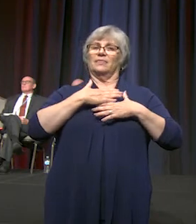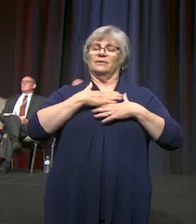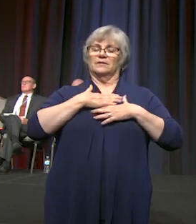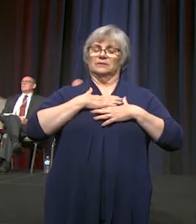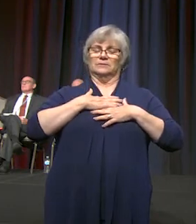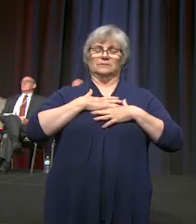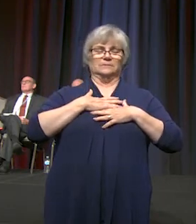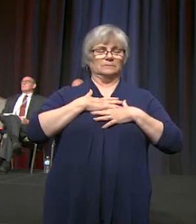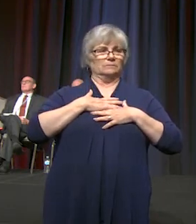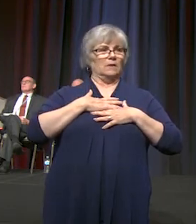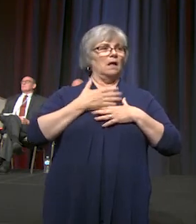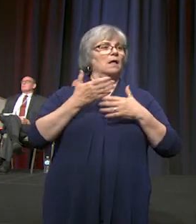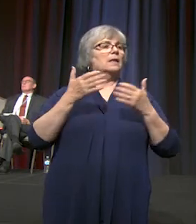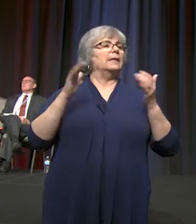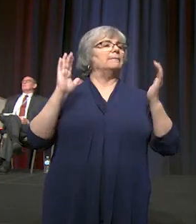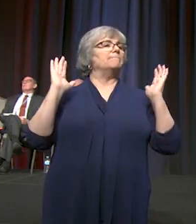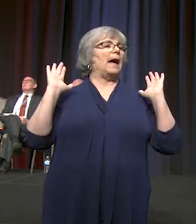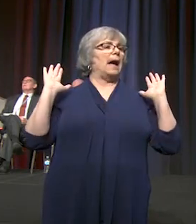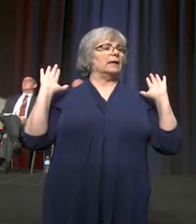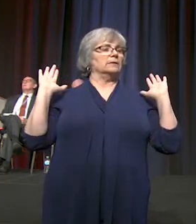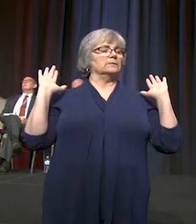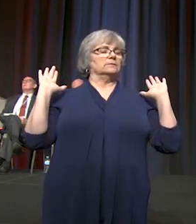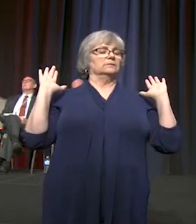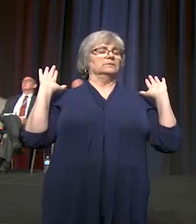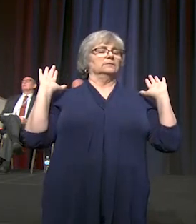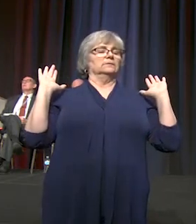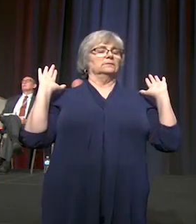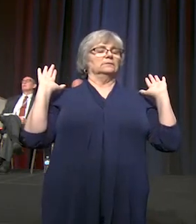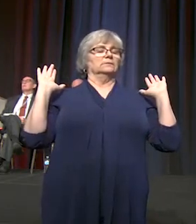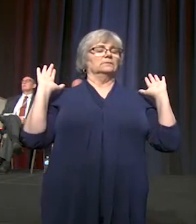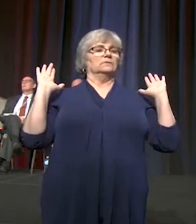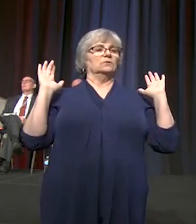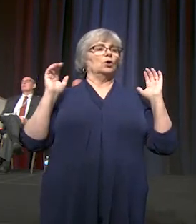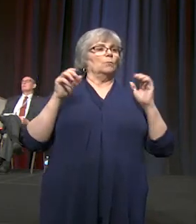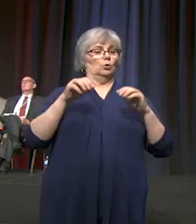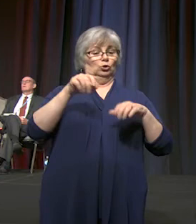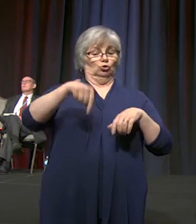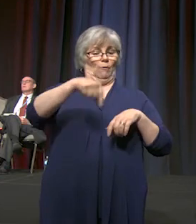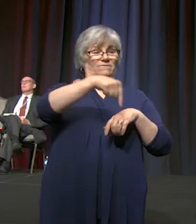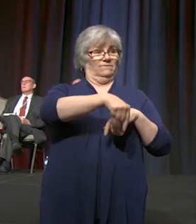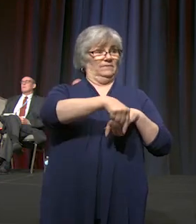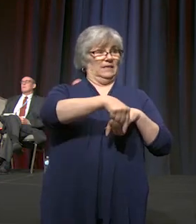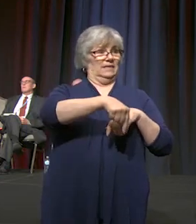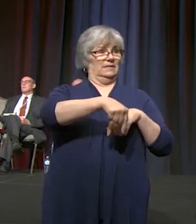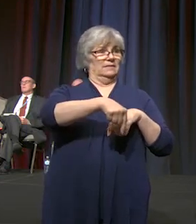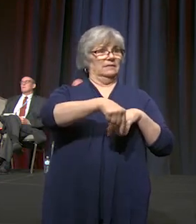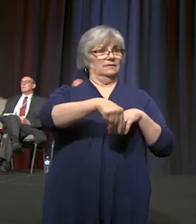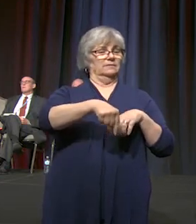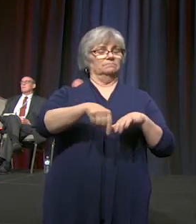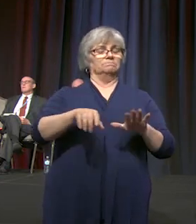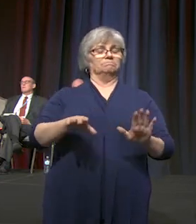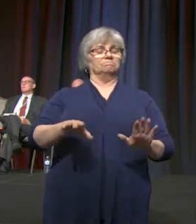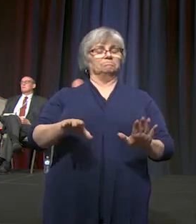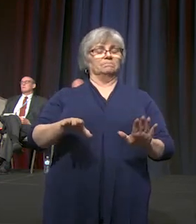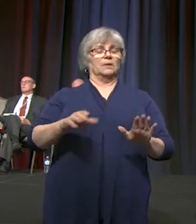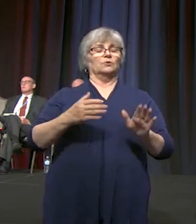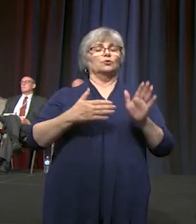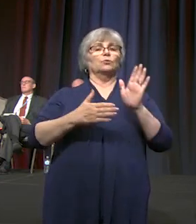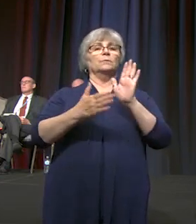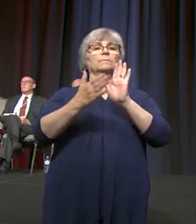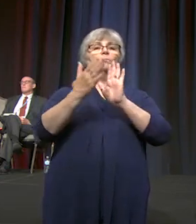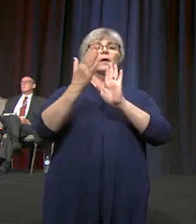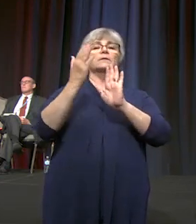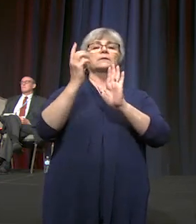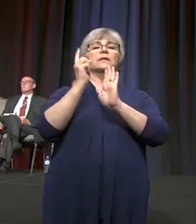to lean back, to plant your feet, to be present in this moment,